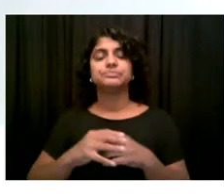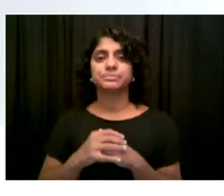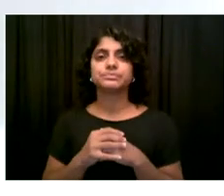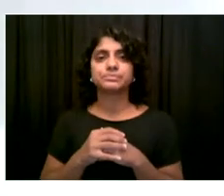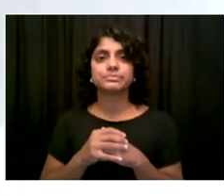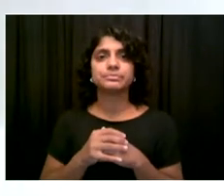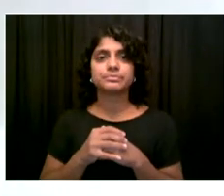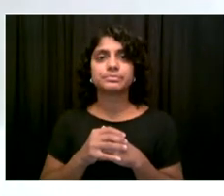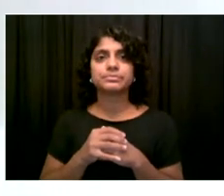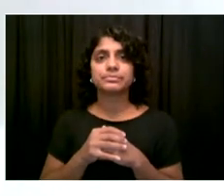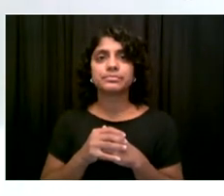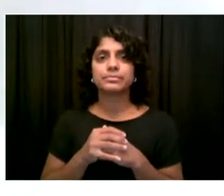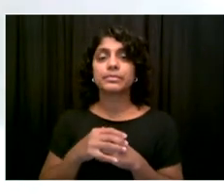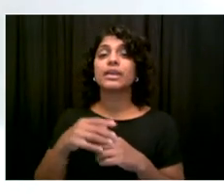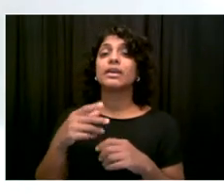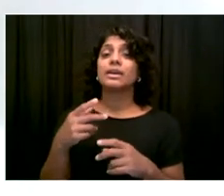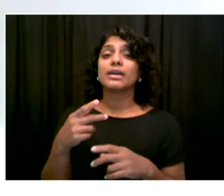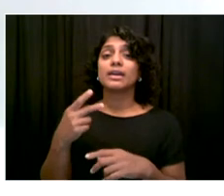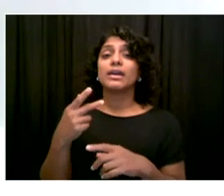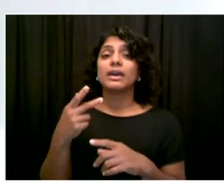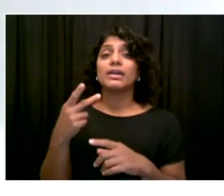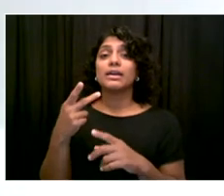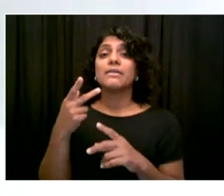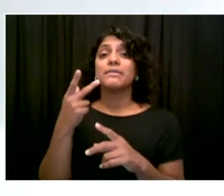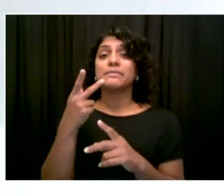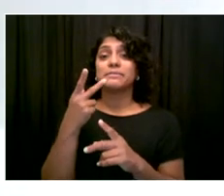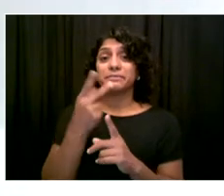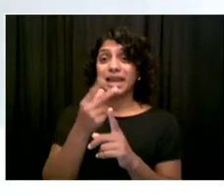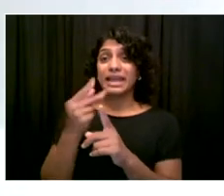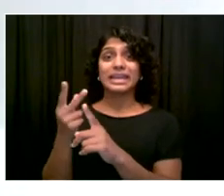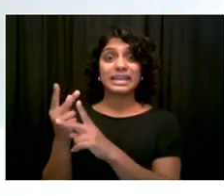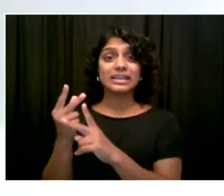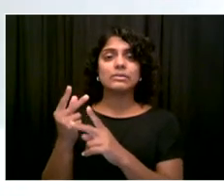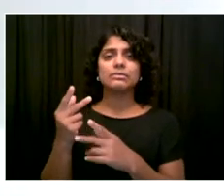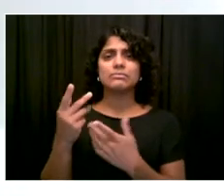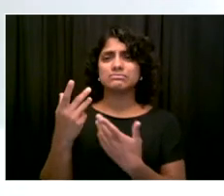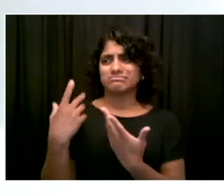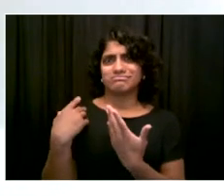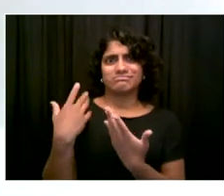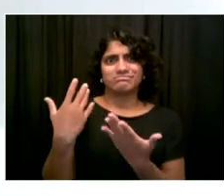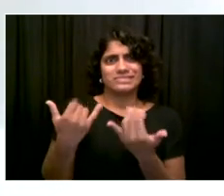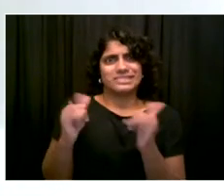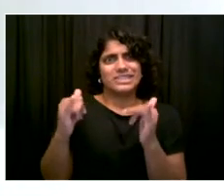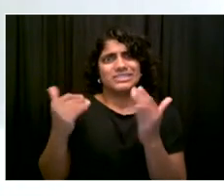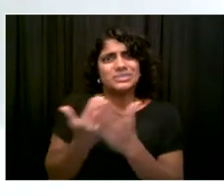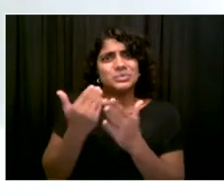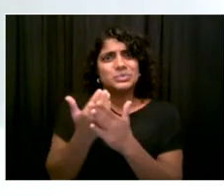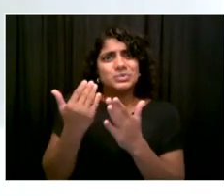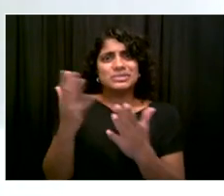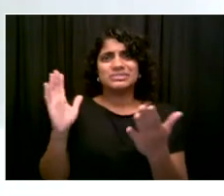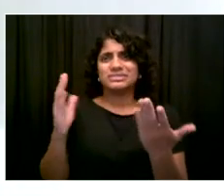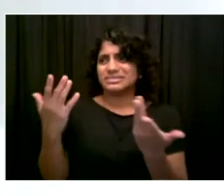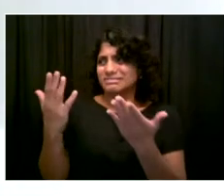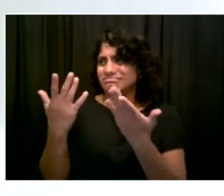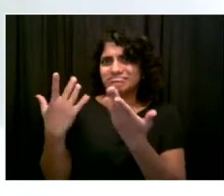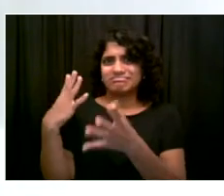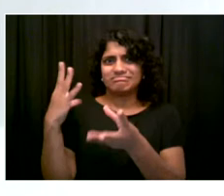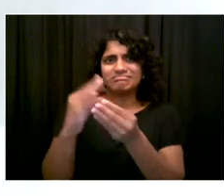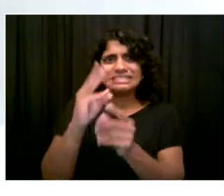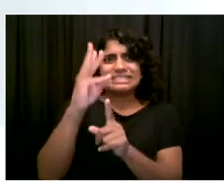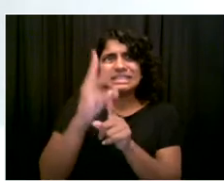available for six or seven months. They want a little more time to feel that they know the side effects